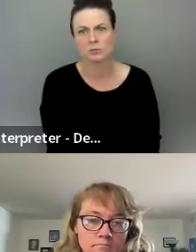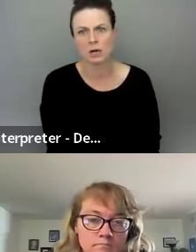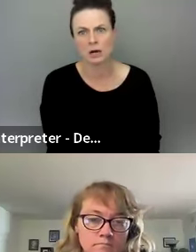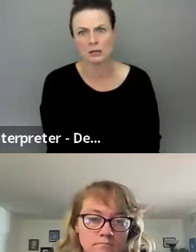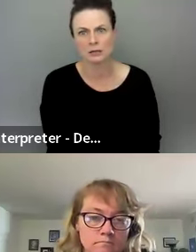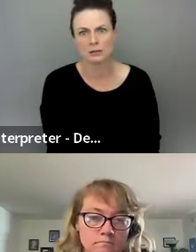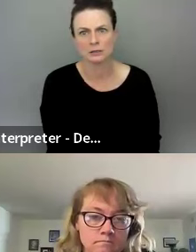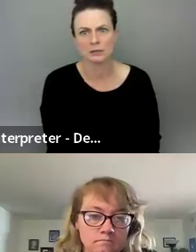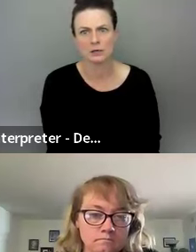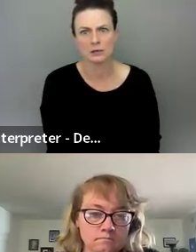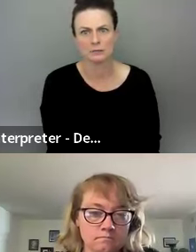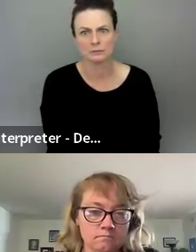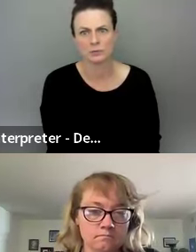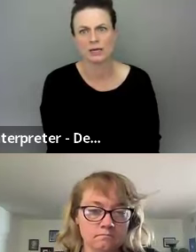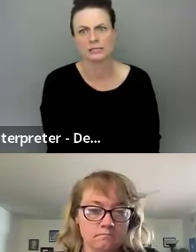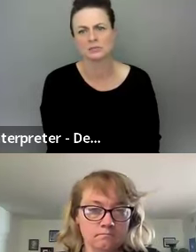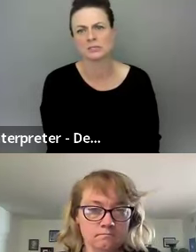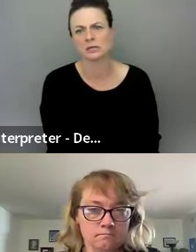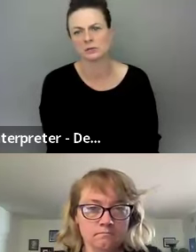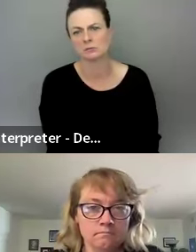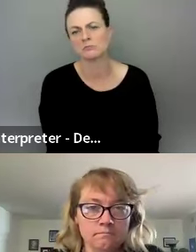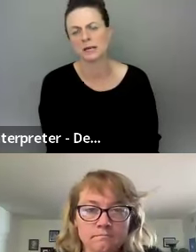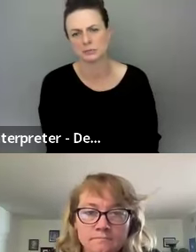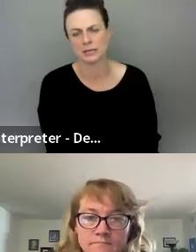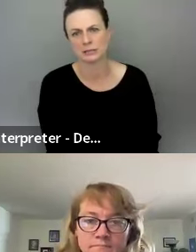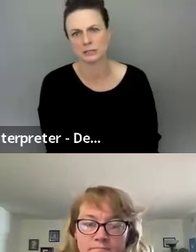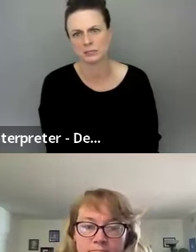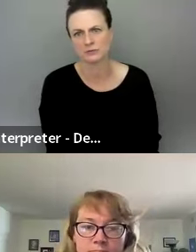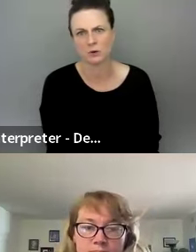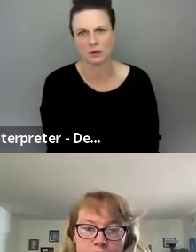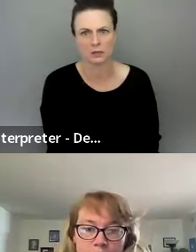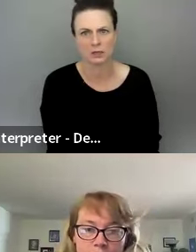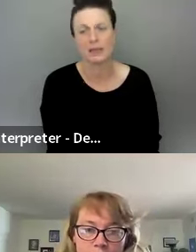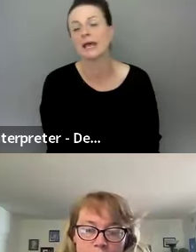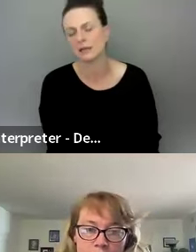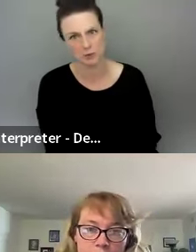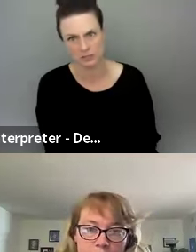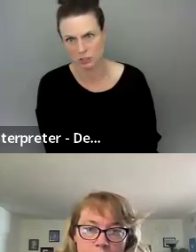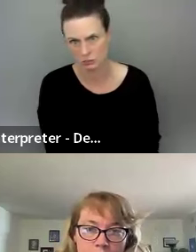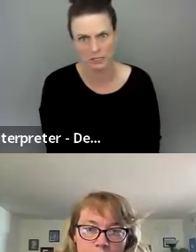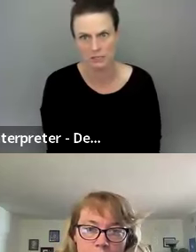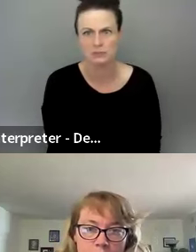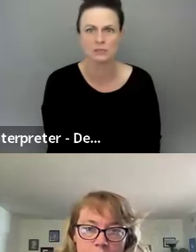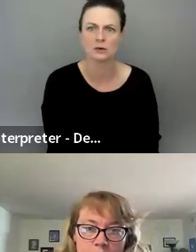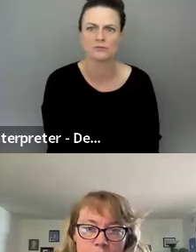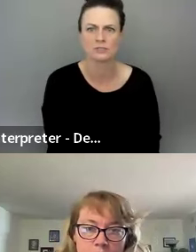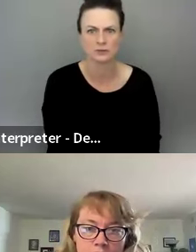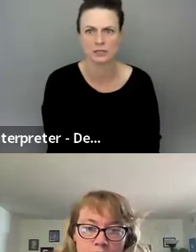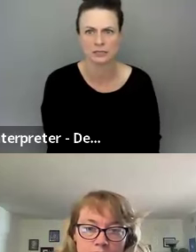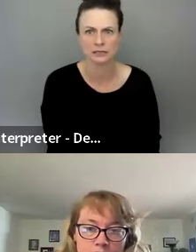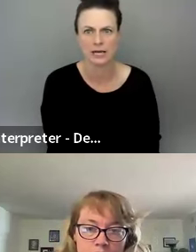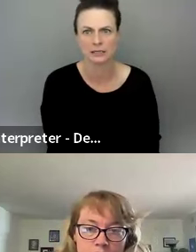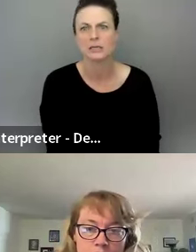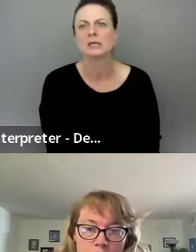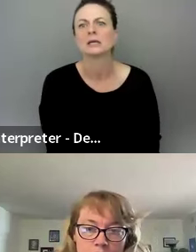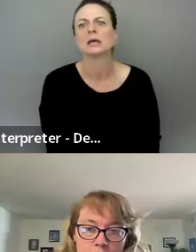so KubeCon, um, we need some standard best practices for, um, and AWS too, and, you know, different